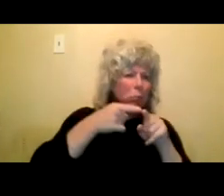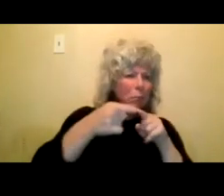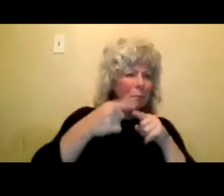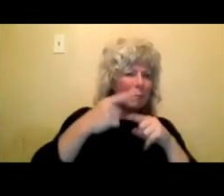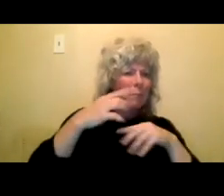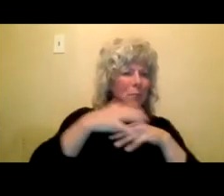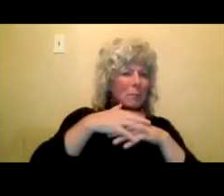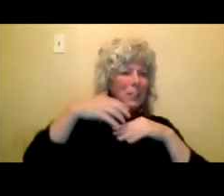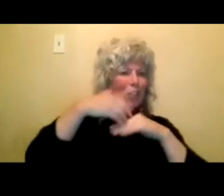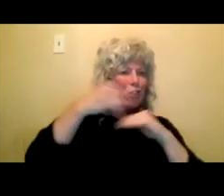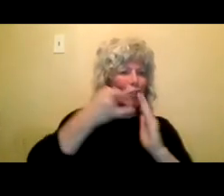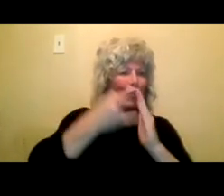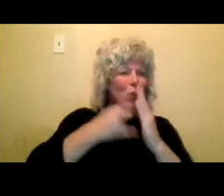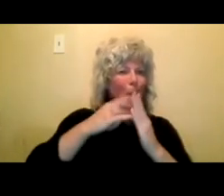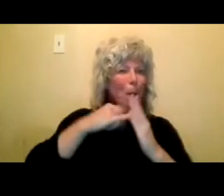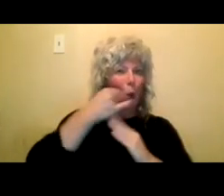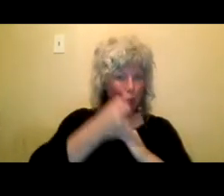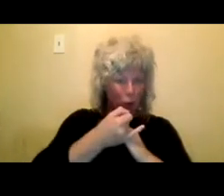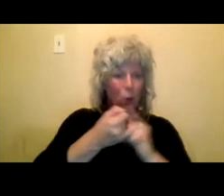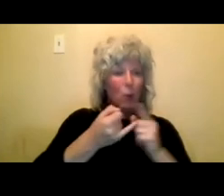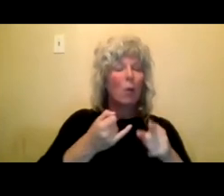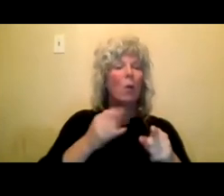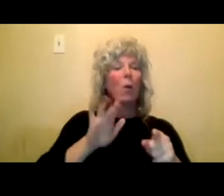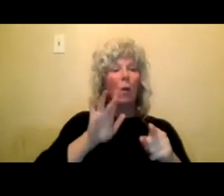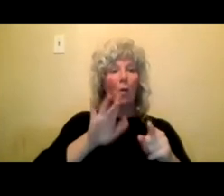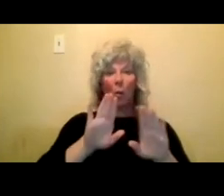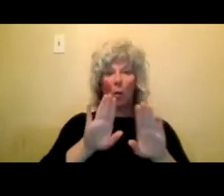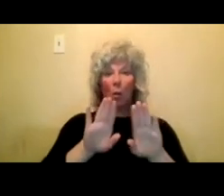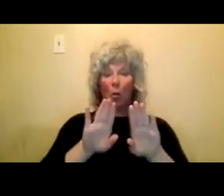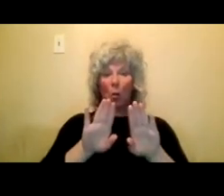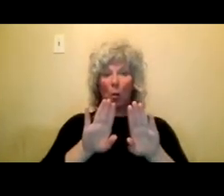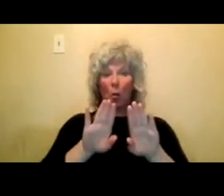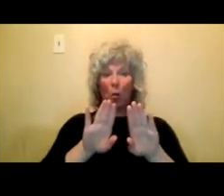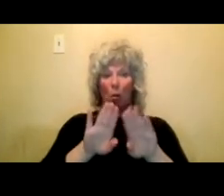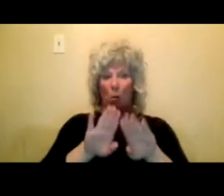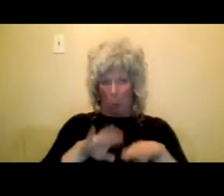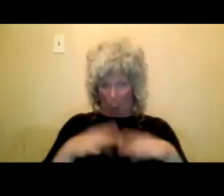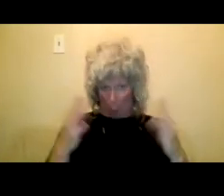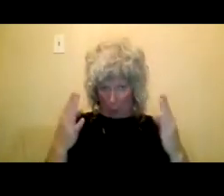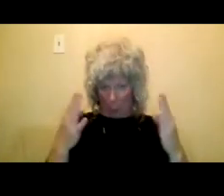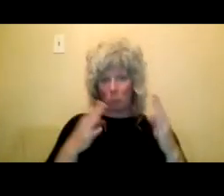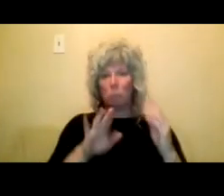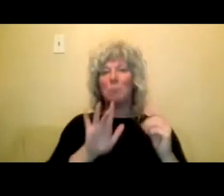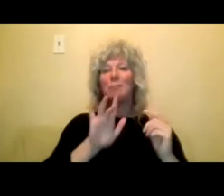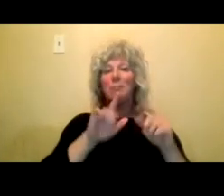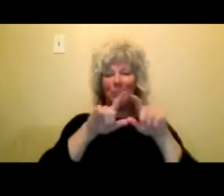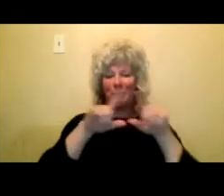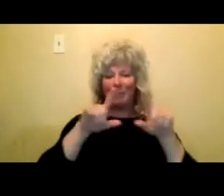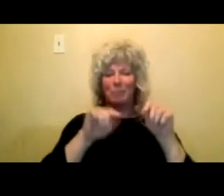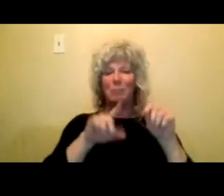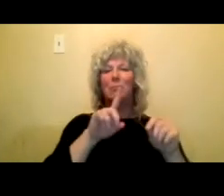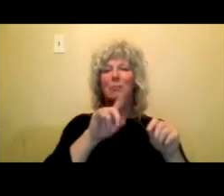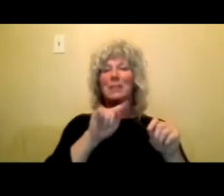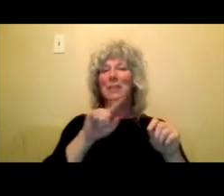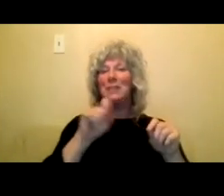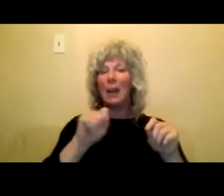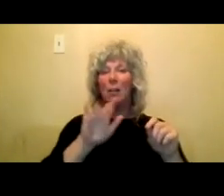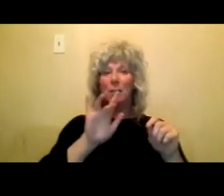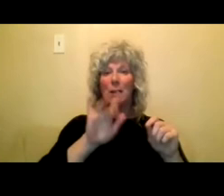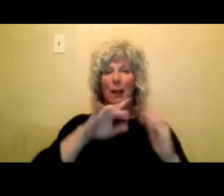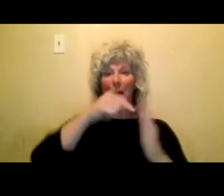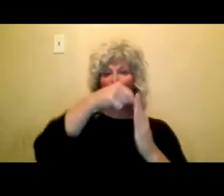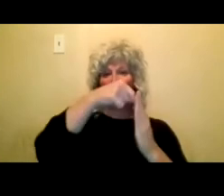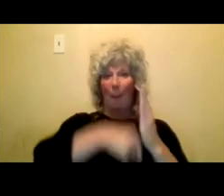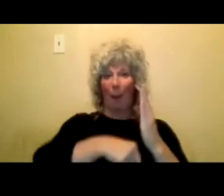And then I can open it up, I can press details, and it'll bring me to